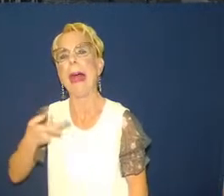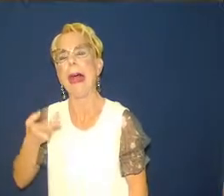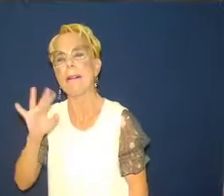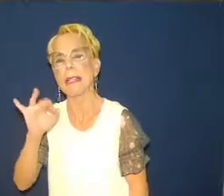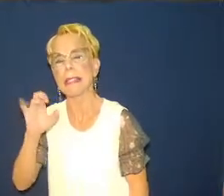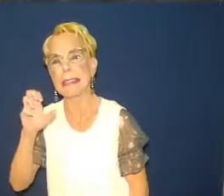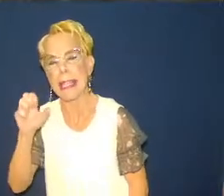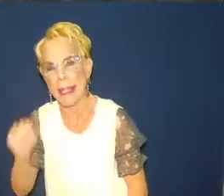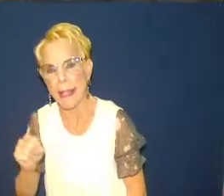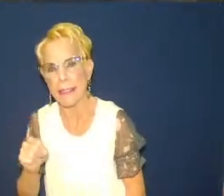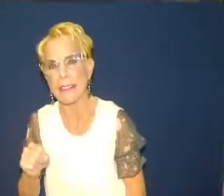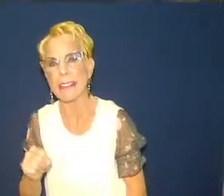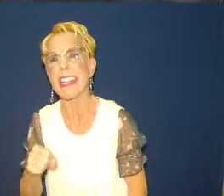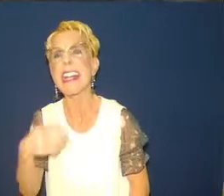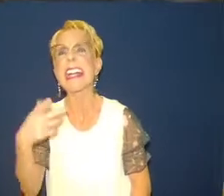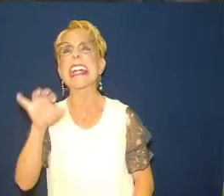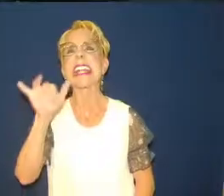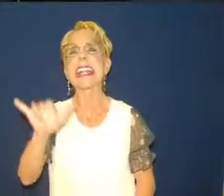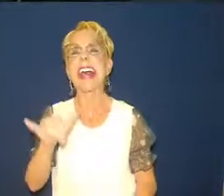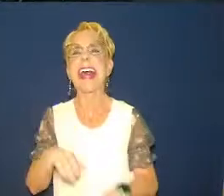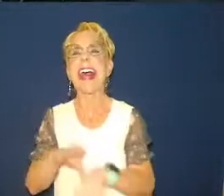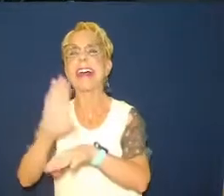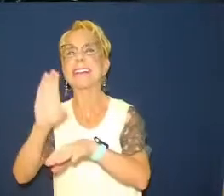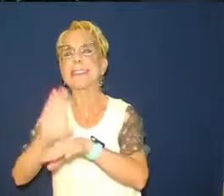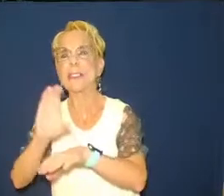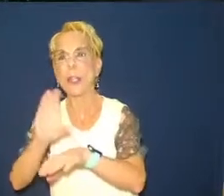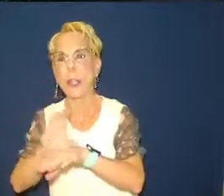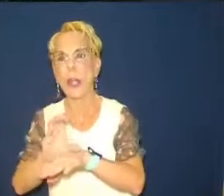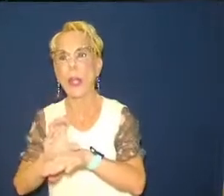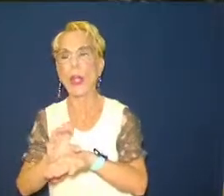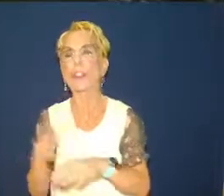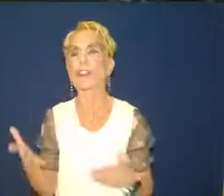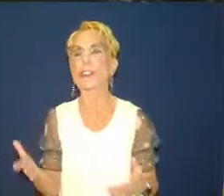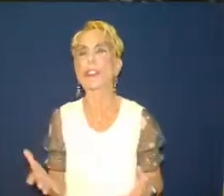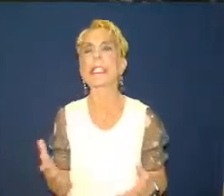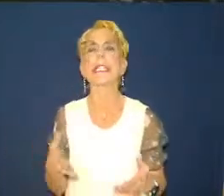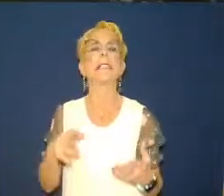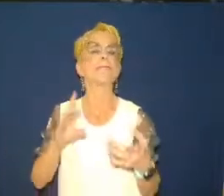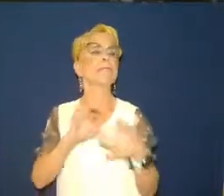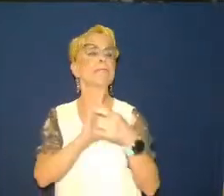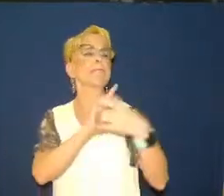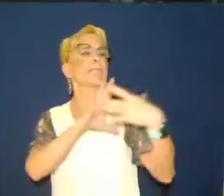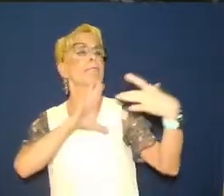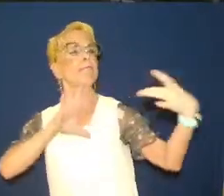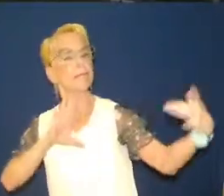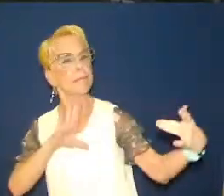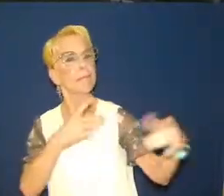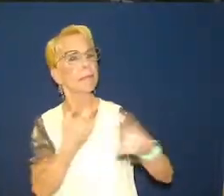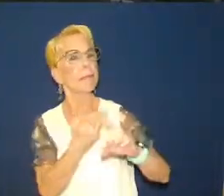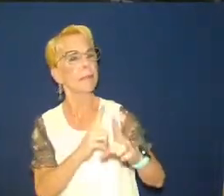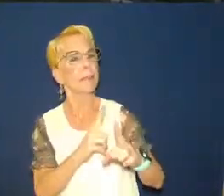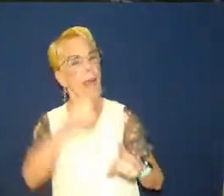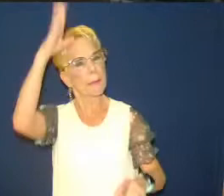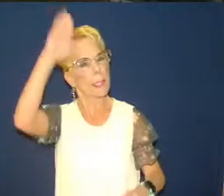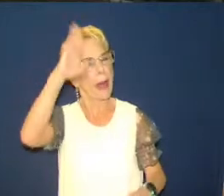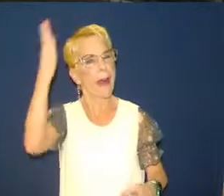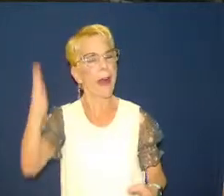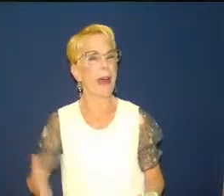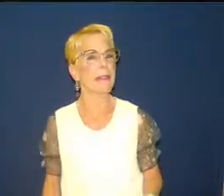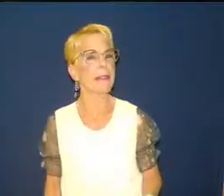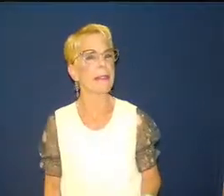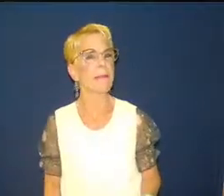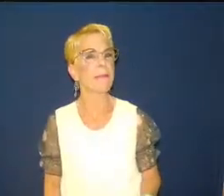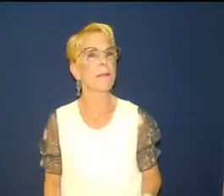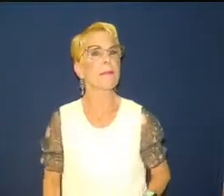was compromised in Pergamos. Apostate in Thyatira is now dead in Sardis. Historically we take this